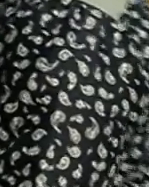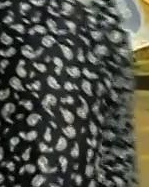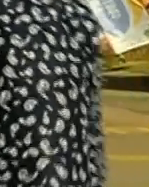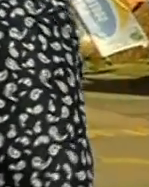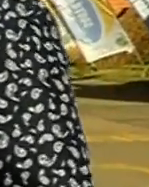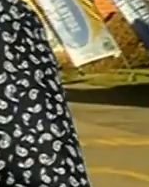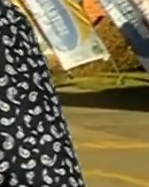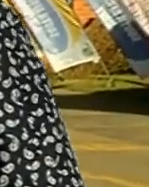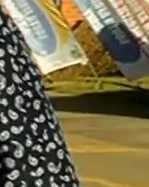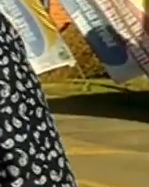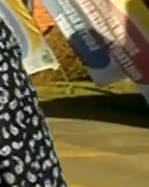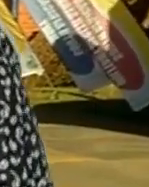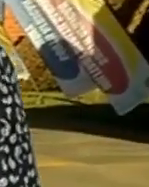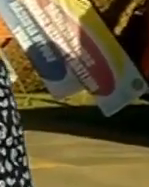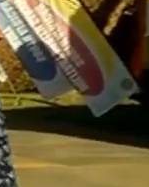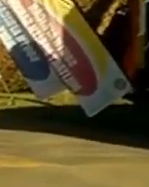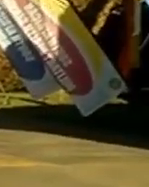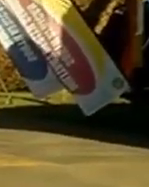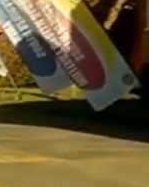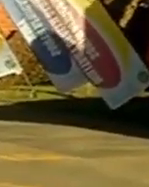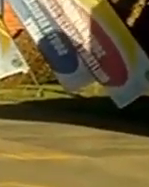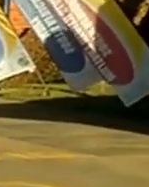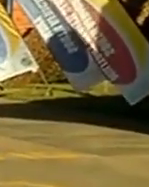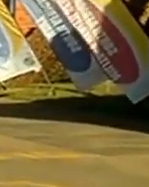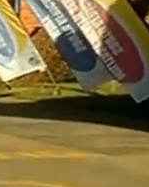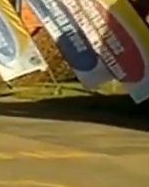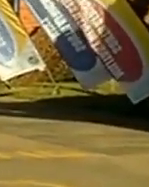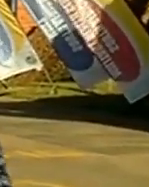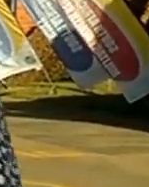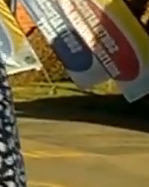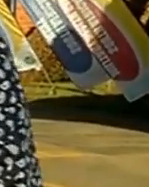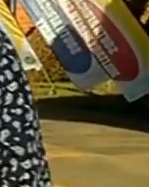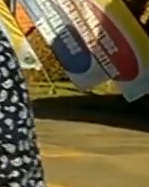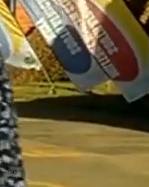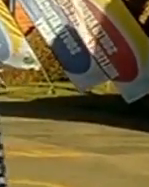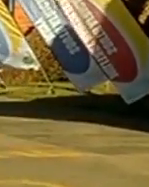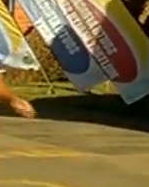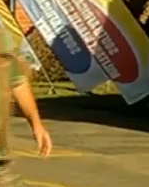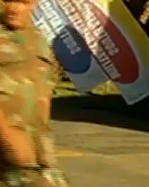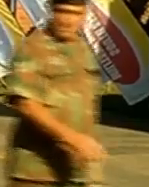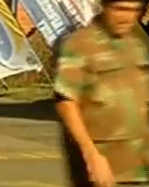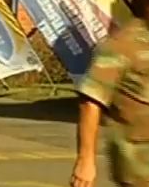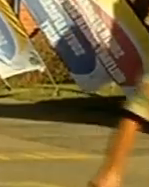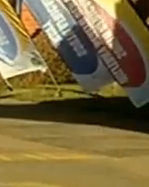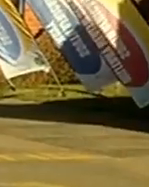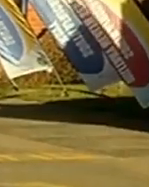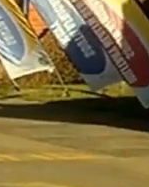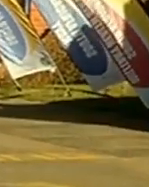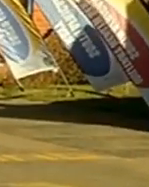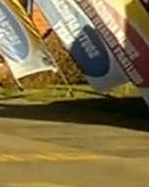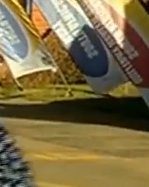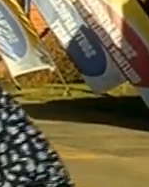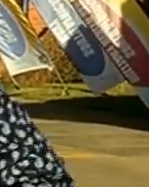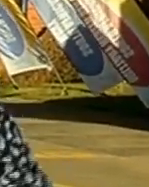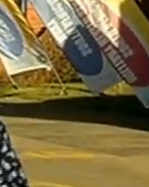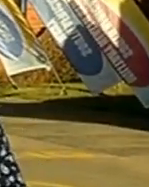much. Yes, thanks. That's one of the representatives from SNDF coming from the communications department, Luwate,